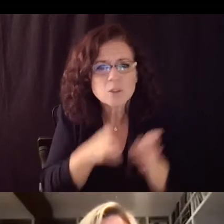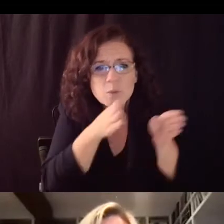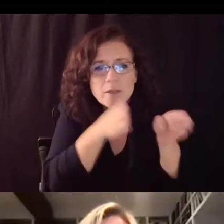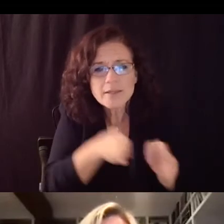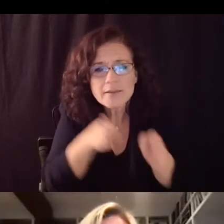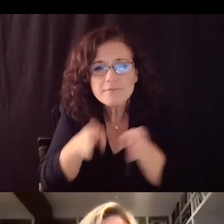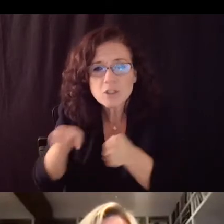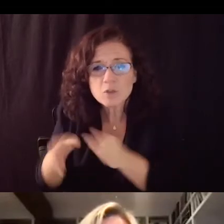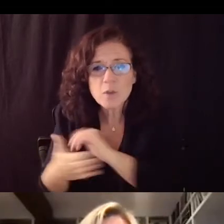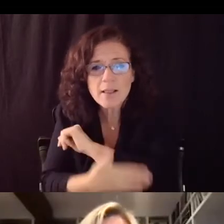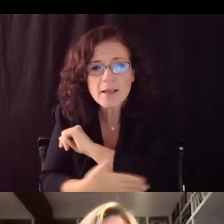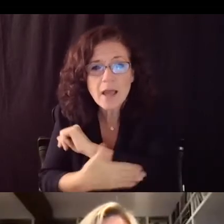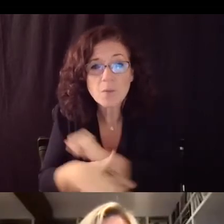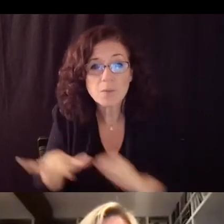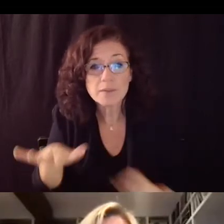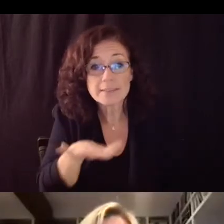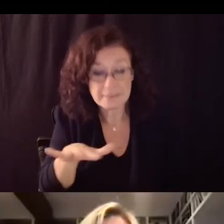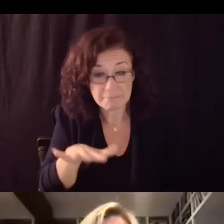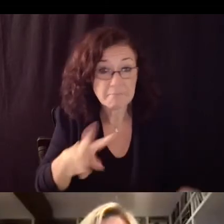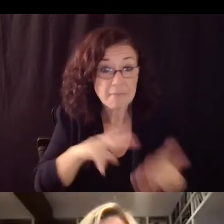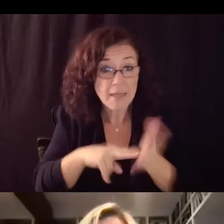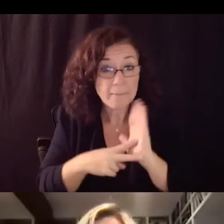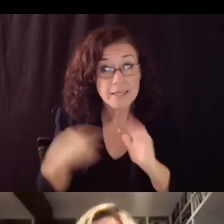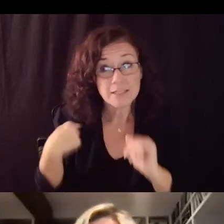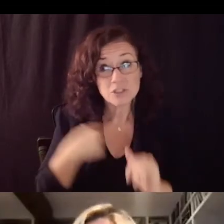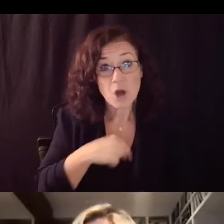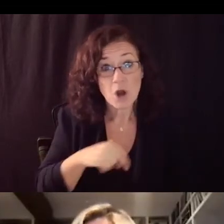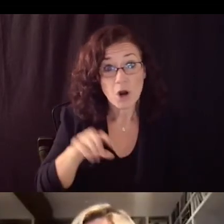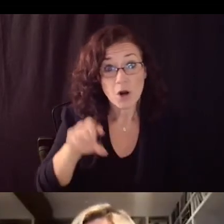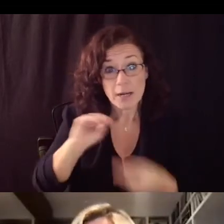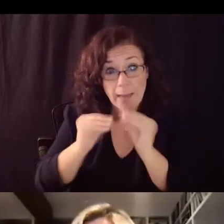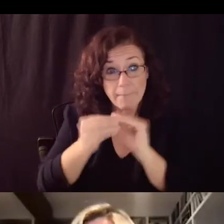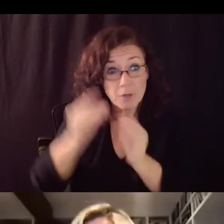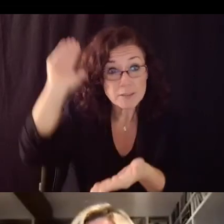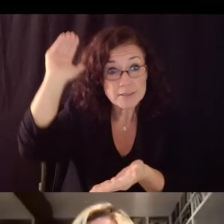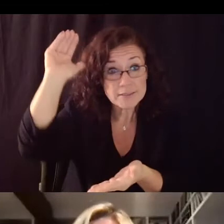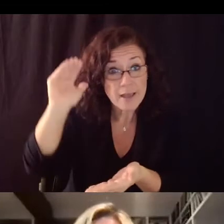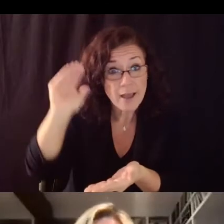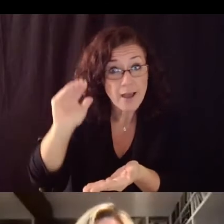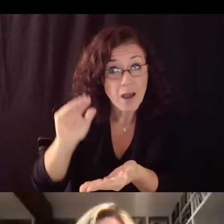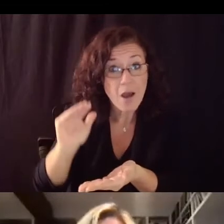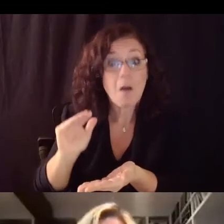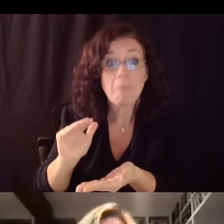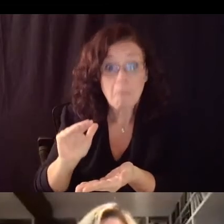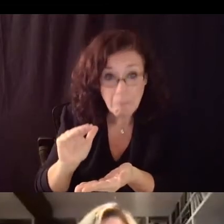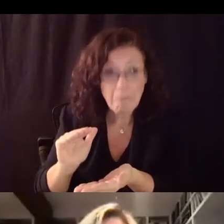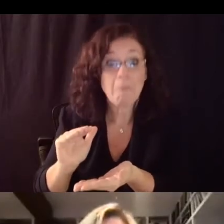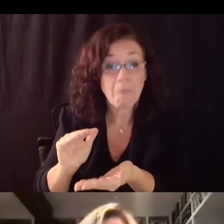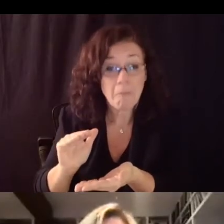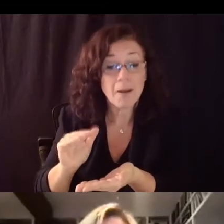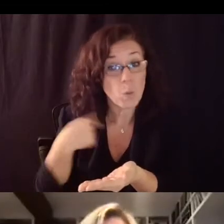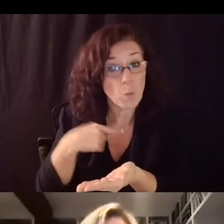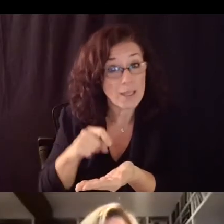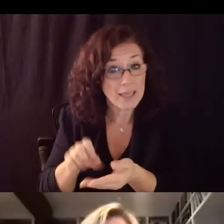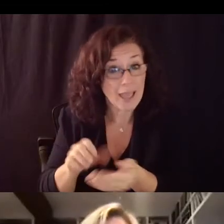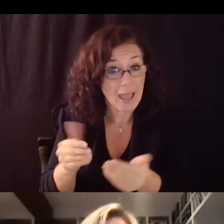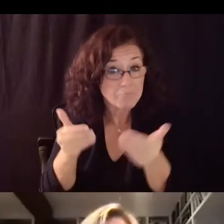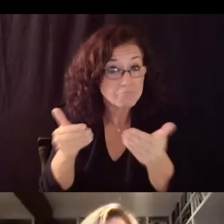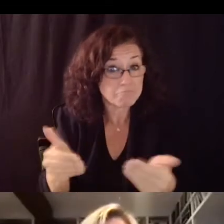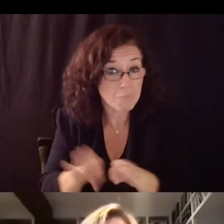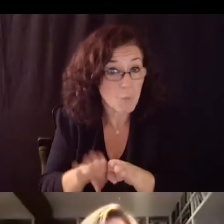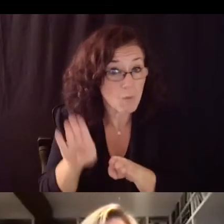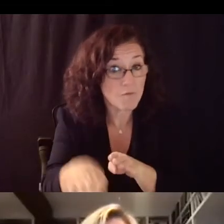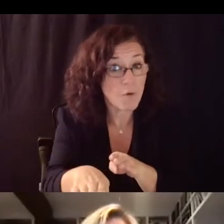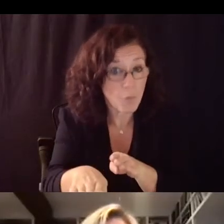rates our case rates down we will be able to move forward meeting the governor and the state's guidance about